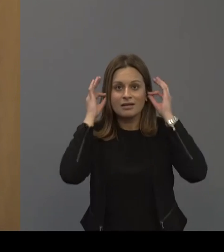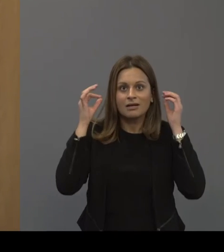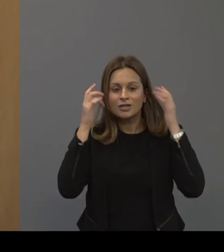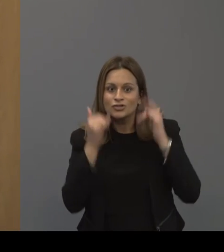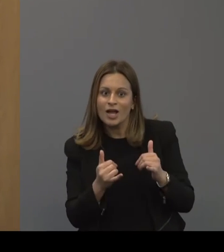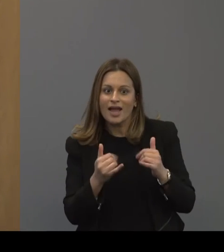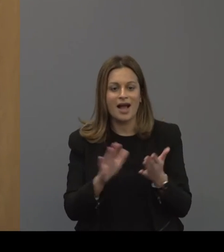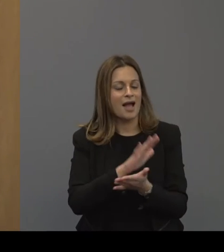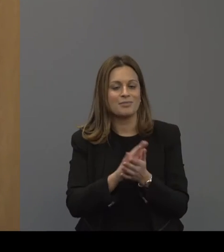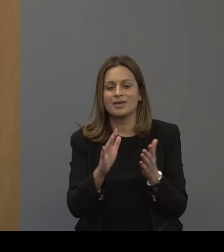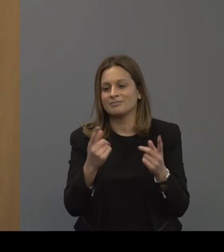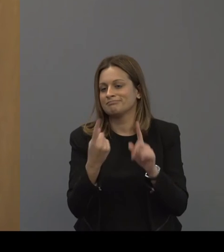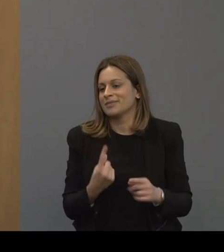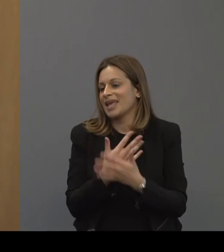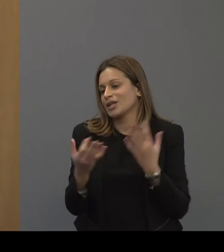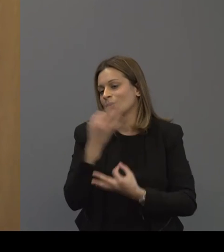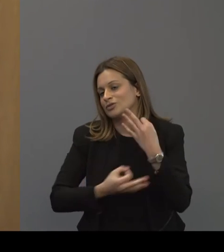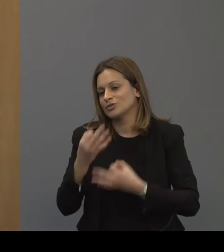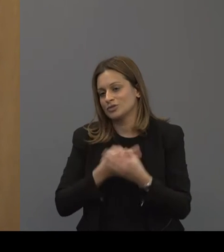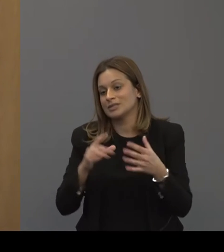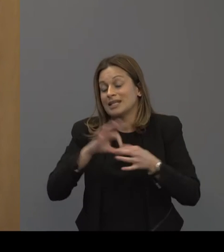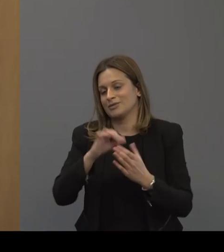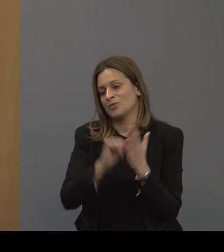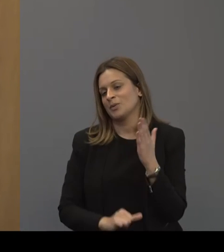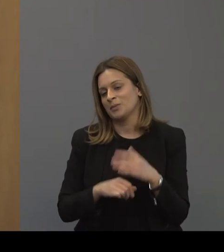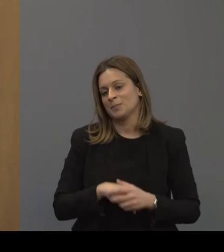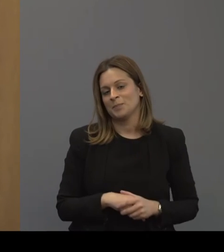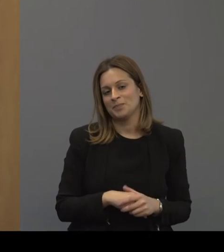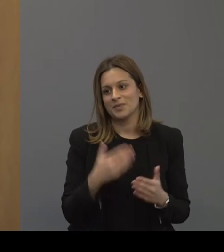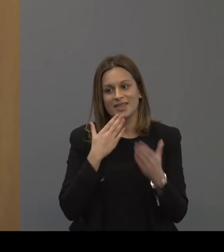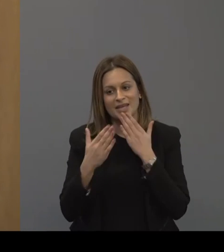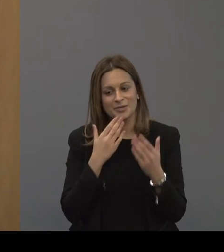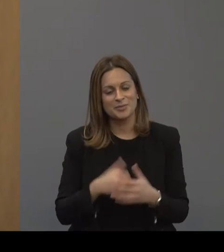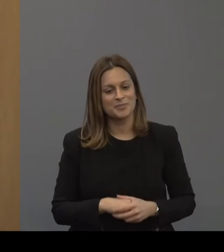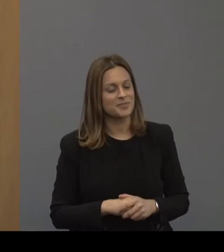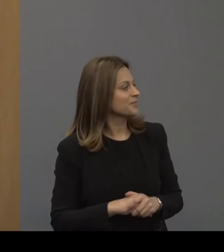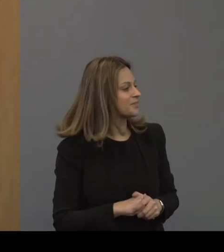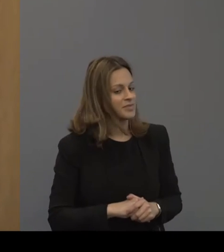Or I'd be glad to answer any other questions about the program. Thank you.